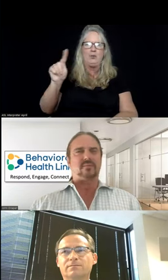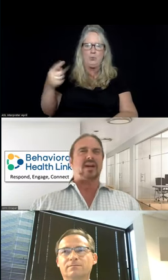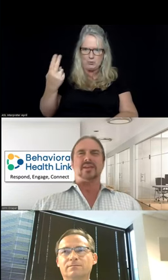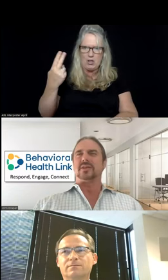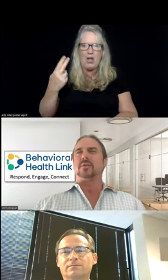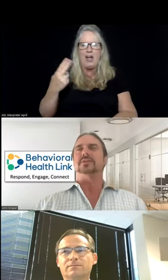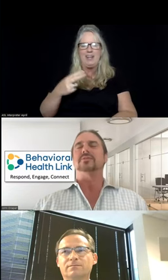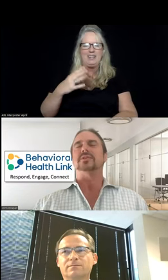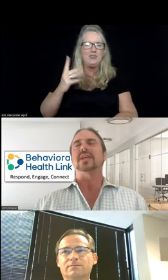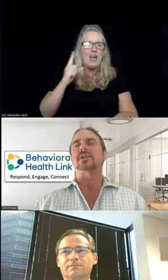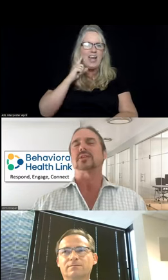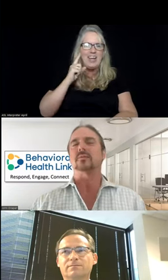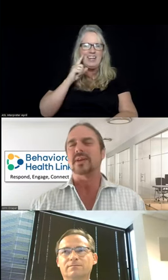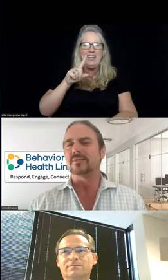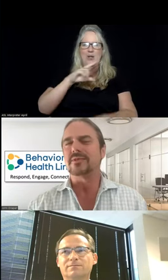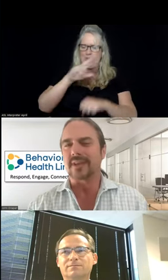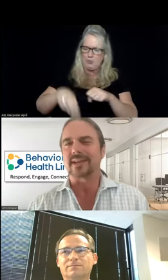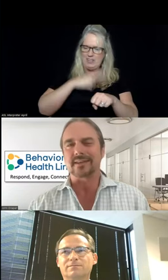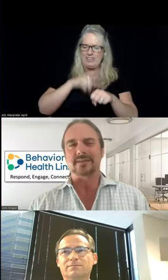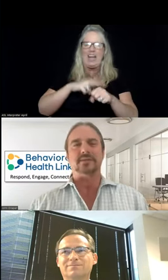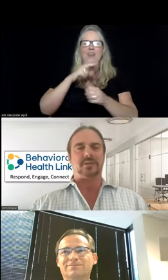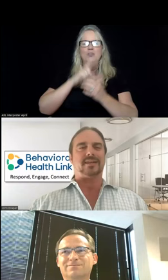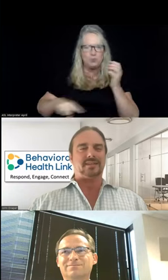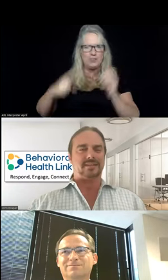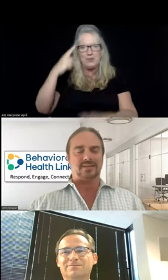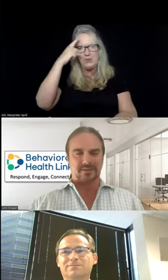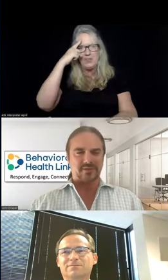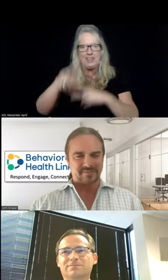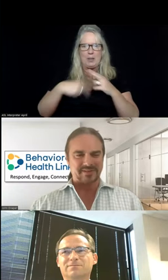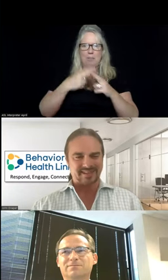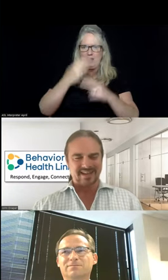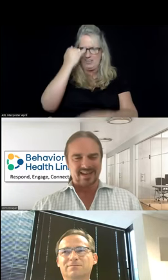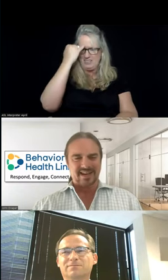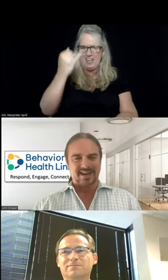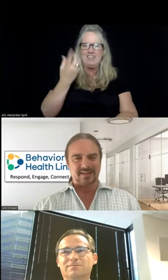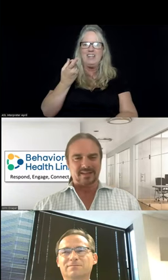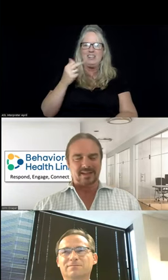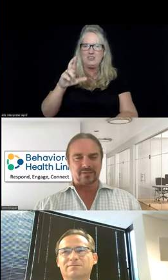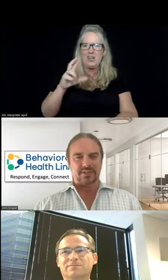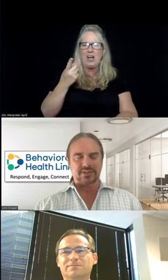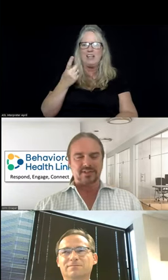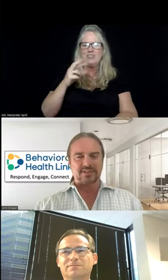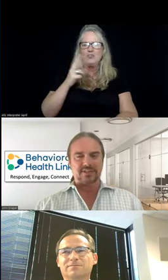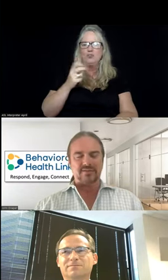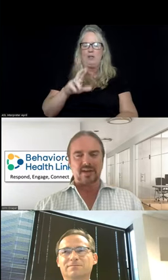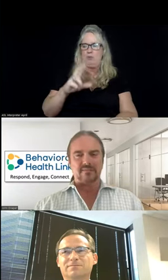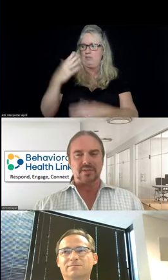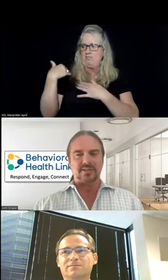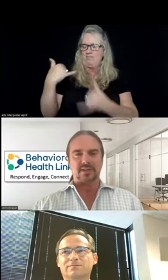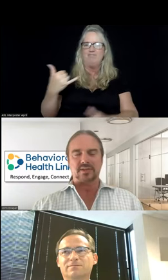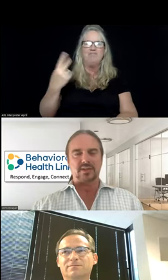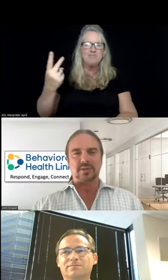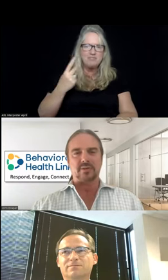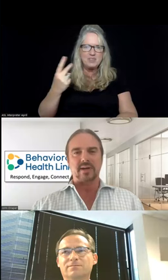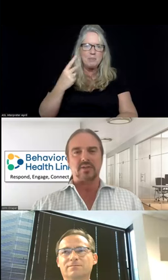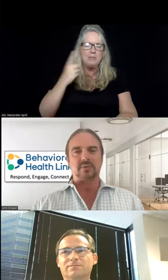I hear you can only do this national. What do you think of this idea, Dr. Draper? And ever since then, Steve and I have been